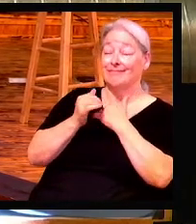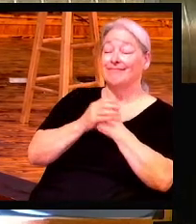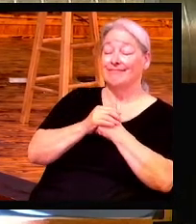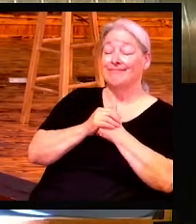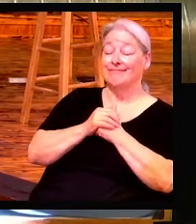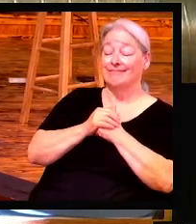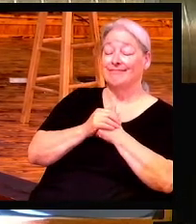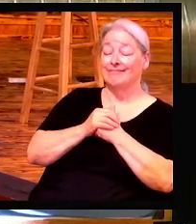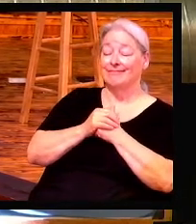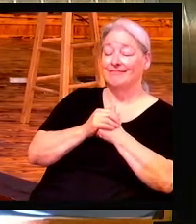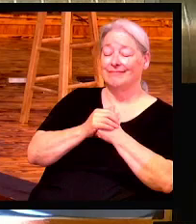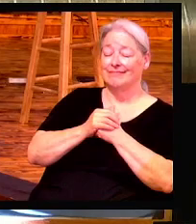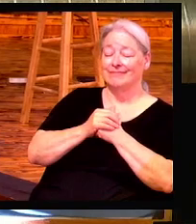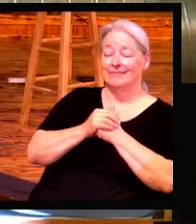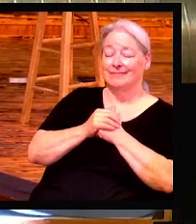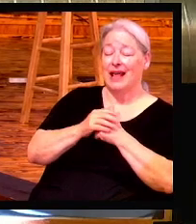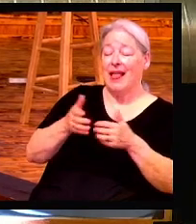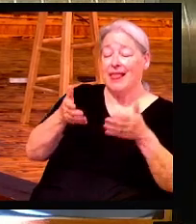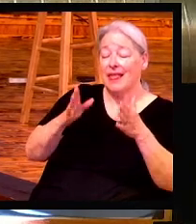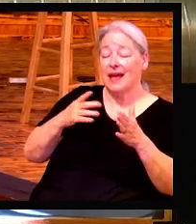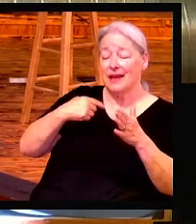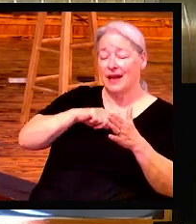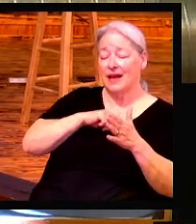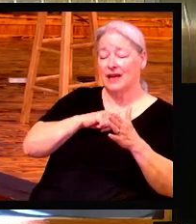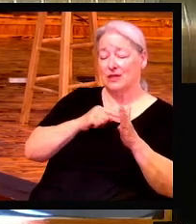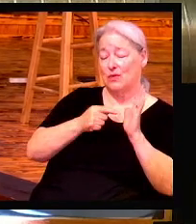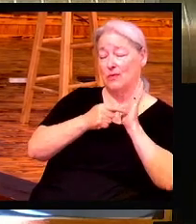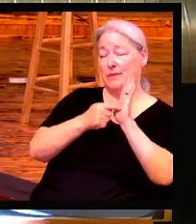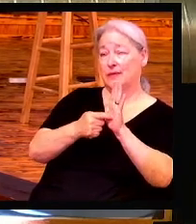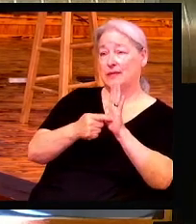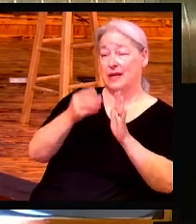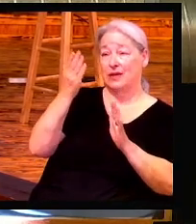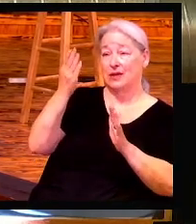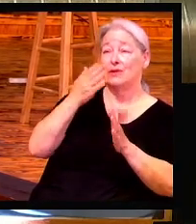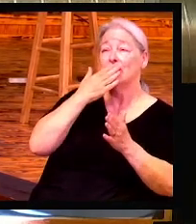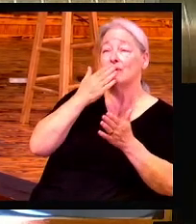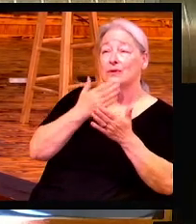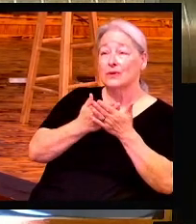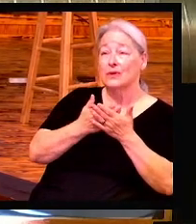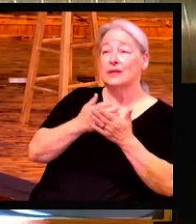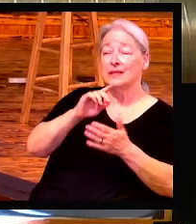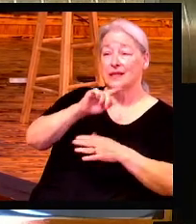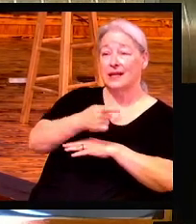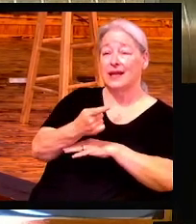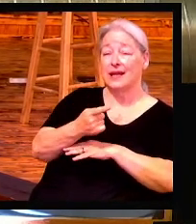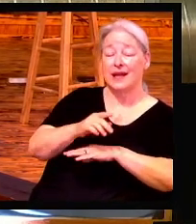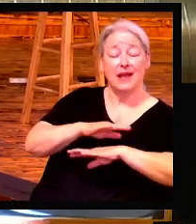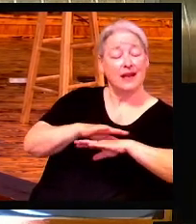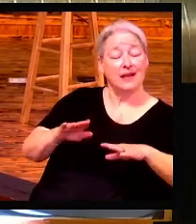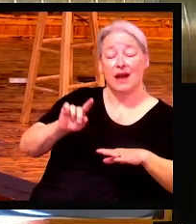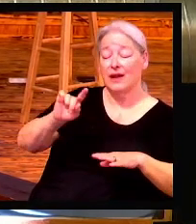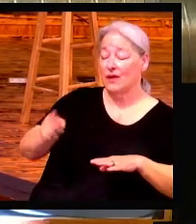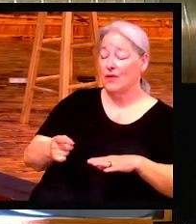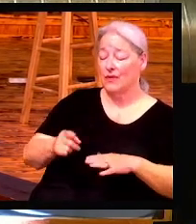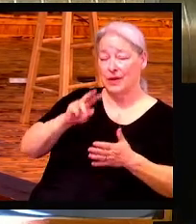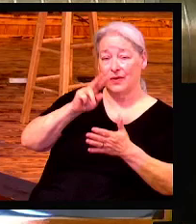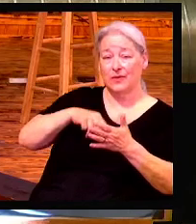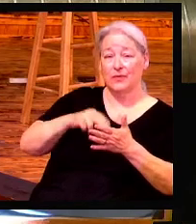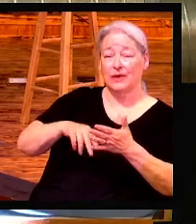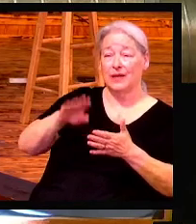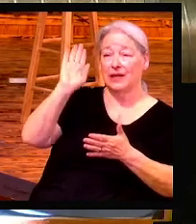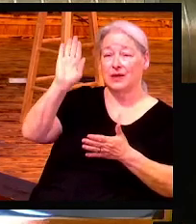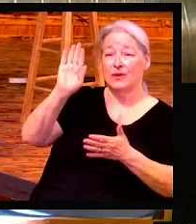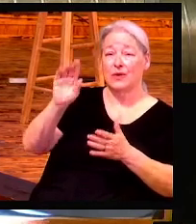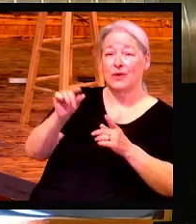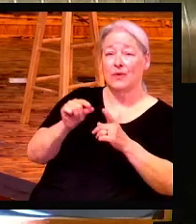Father, help us represent you well today, not just giving and declaring your word, reading your word, but receiving your